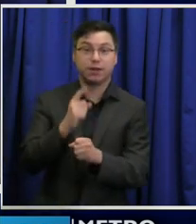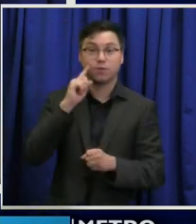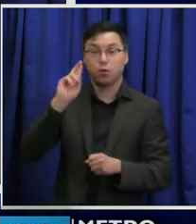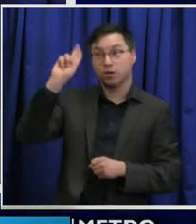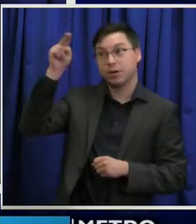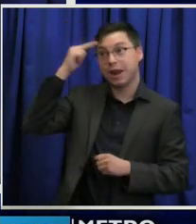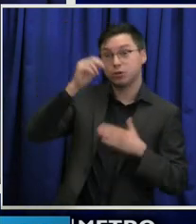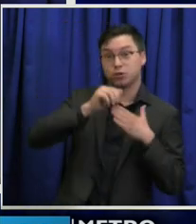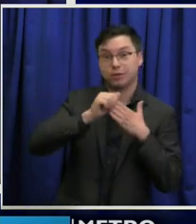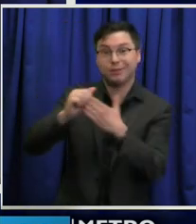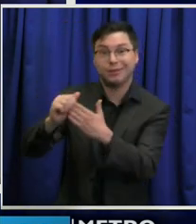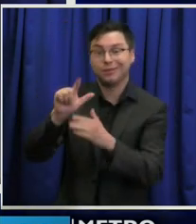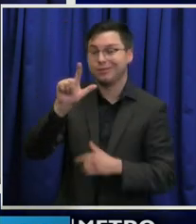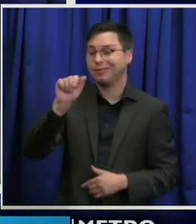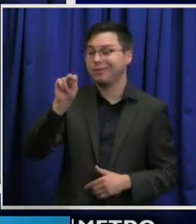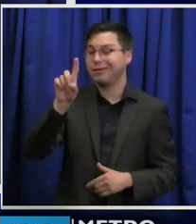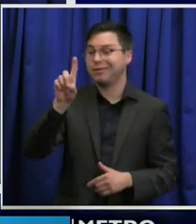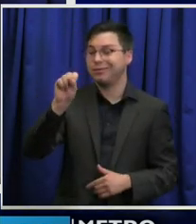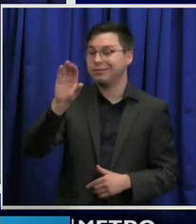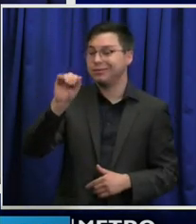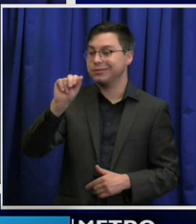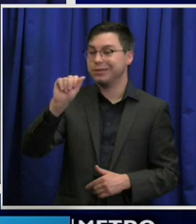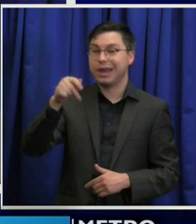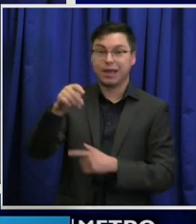leading landscape architect.